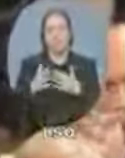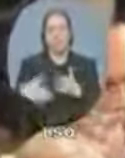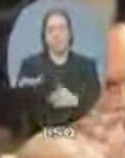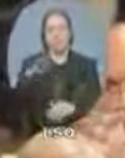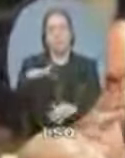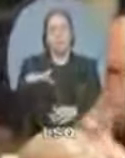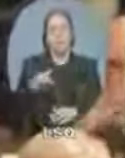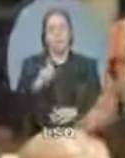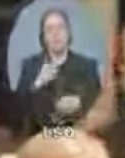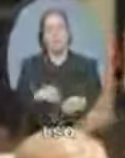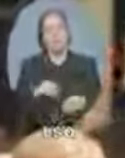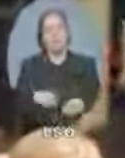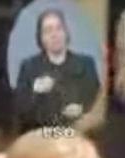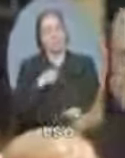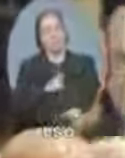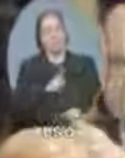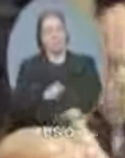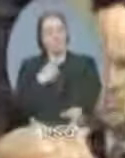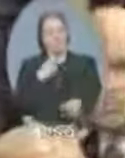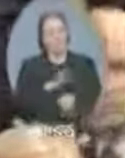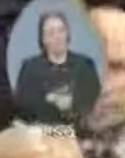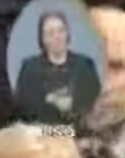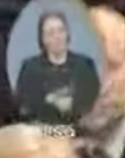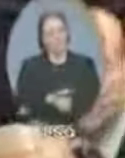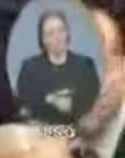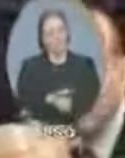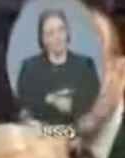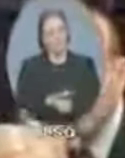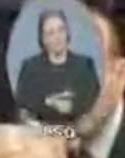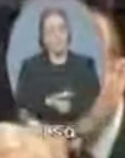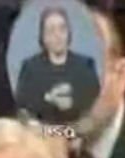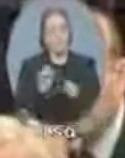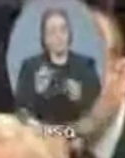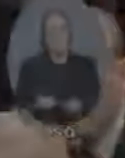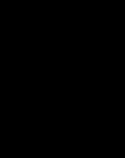next generation of space radar technologies that can put us and keep us on the leading edge? are lieutenant logistics. You